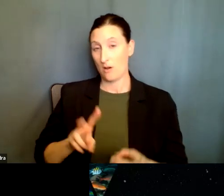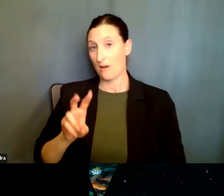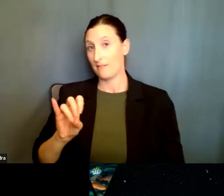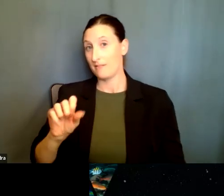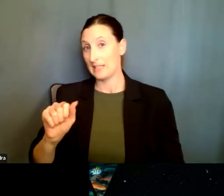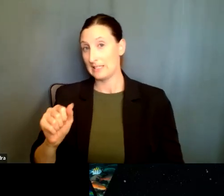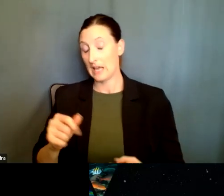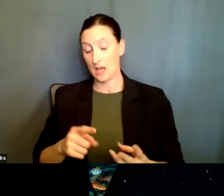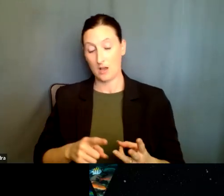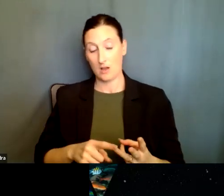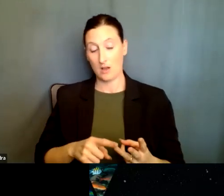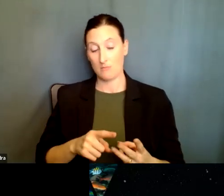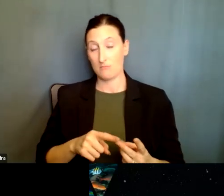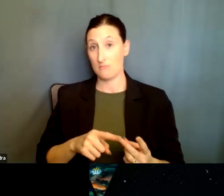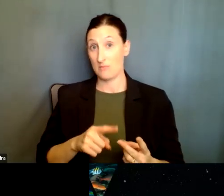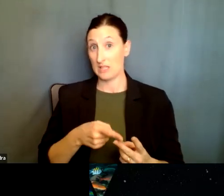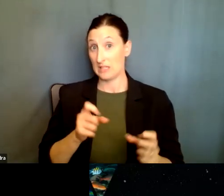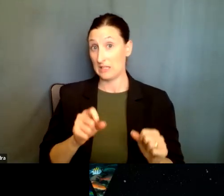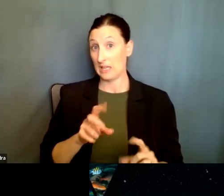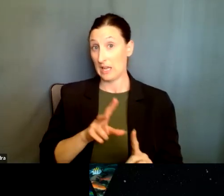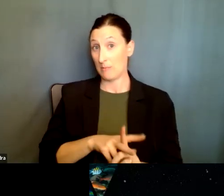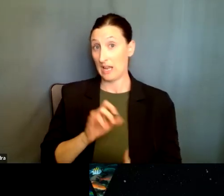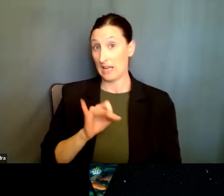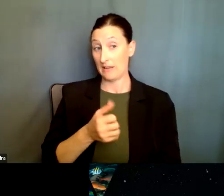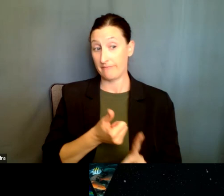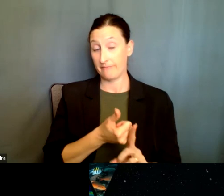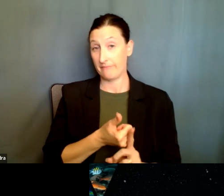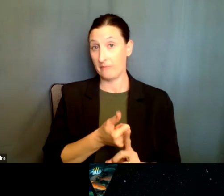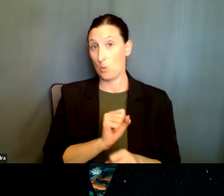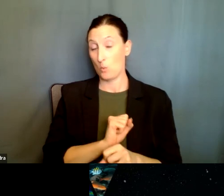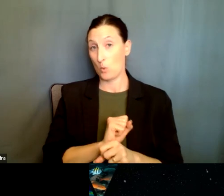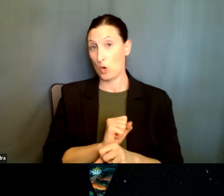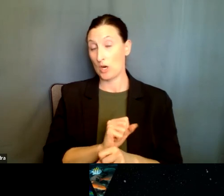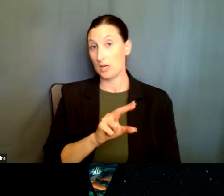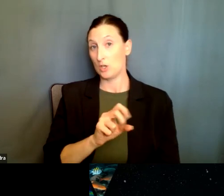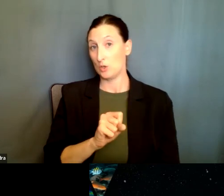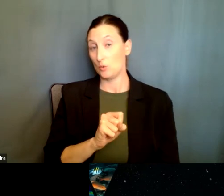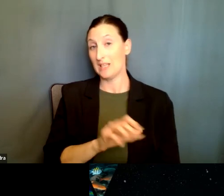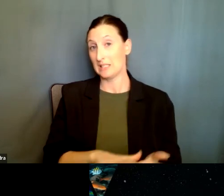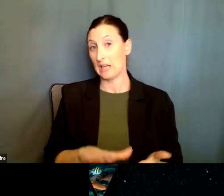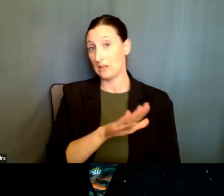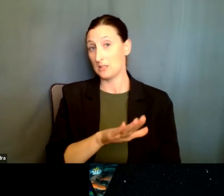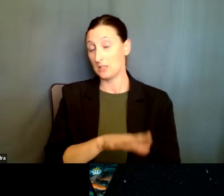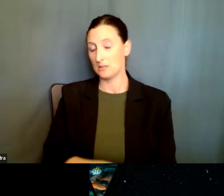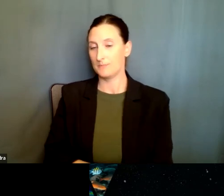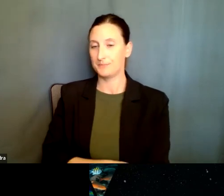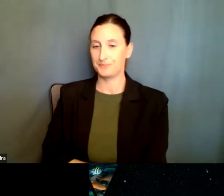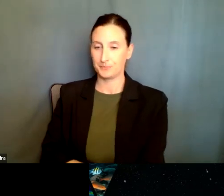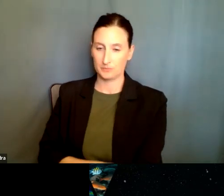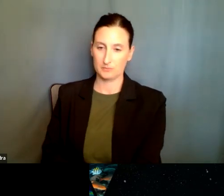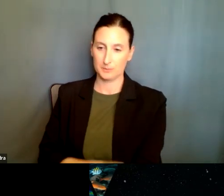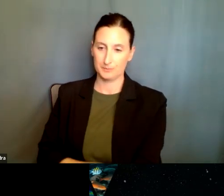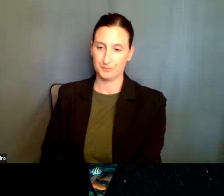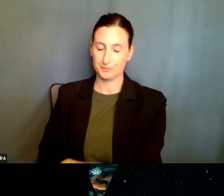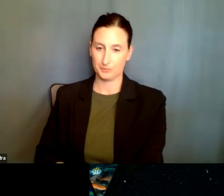eligible to apply if he, she is a faculty member at a US college? Yes. generally, um, uh, one needs to be,